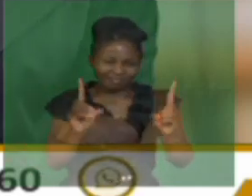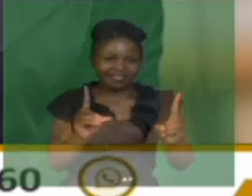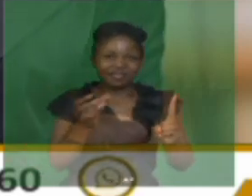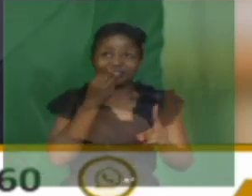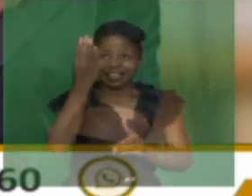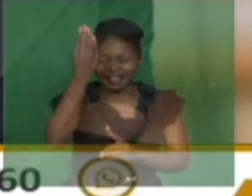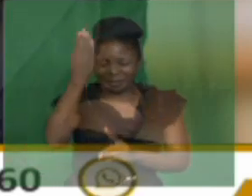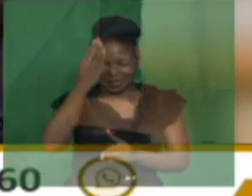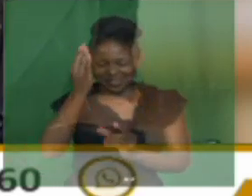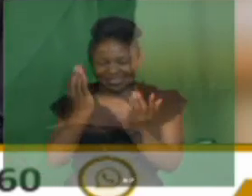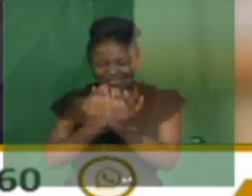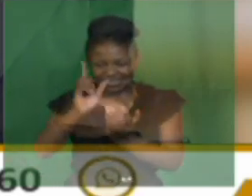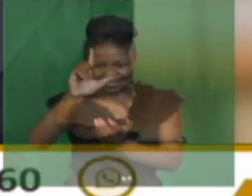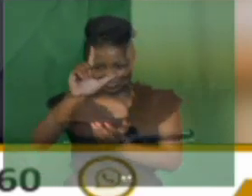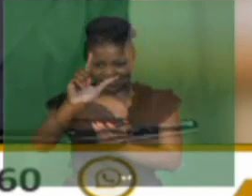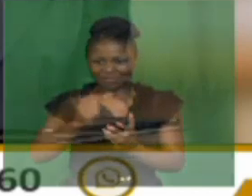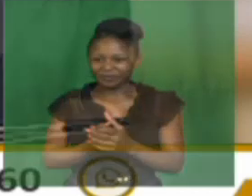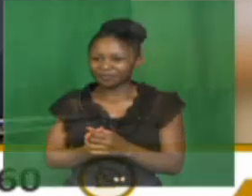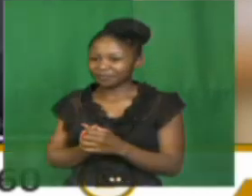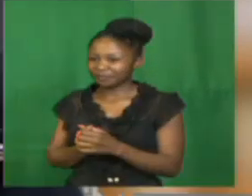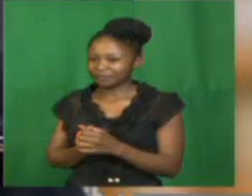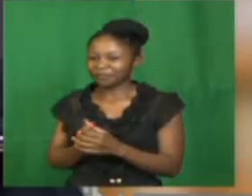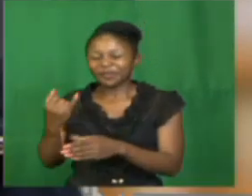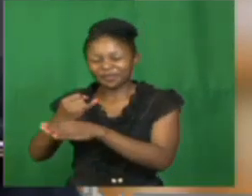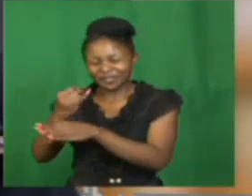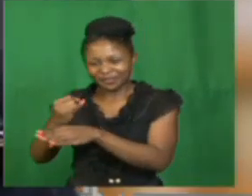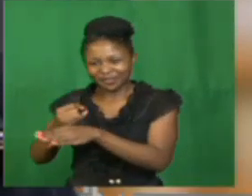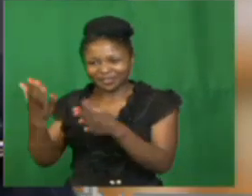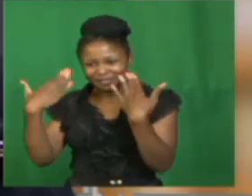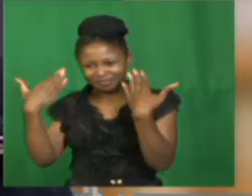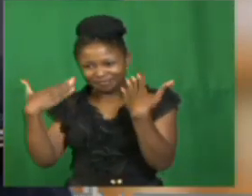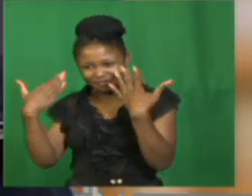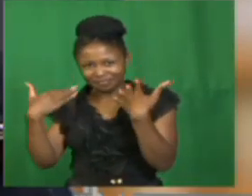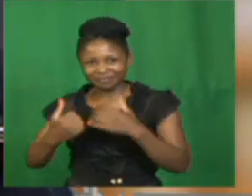Gwezwe-Lamili. Am I right, Lerato? You are right. Let's take a quick commercial break. We'll be right back.